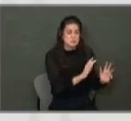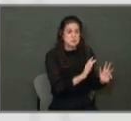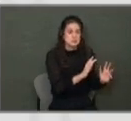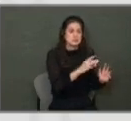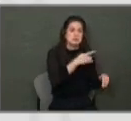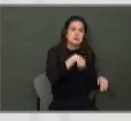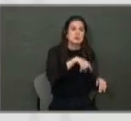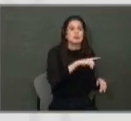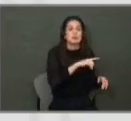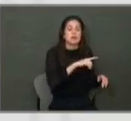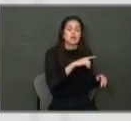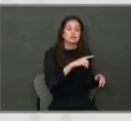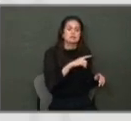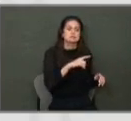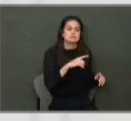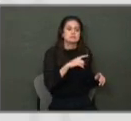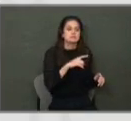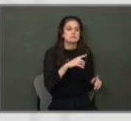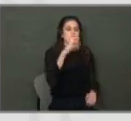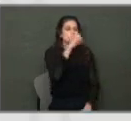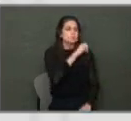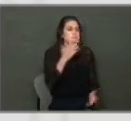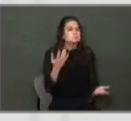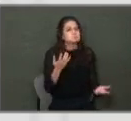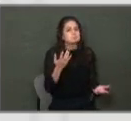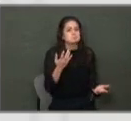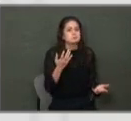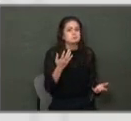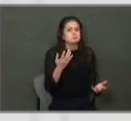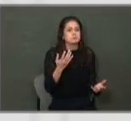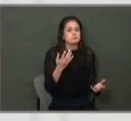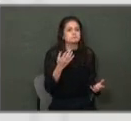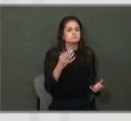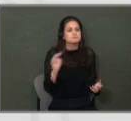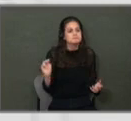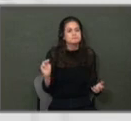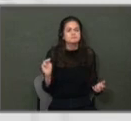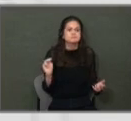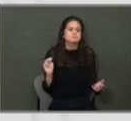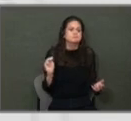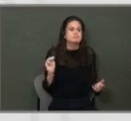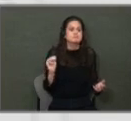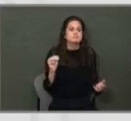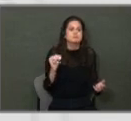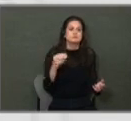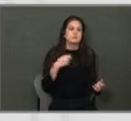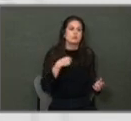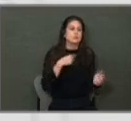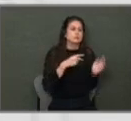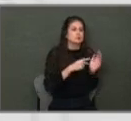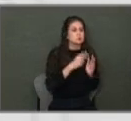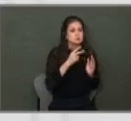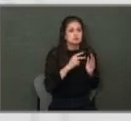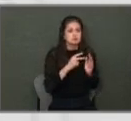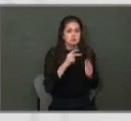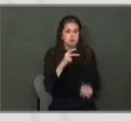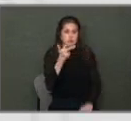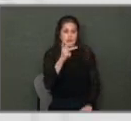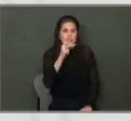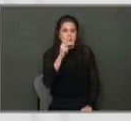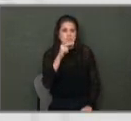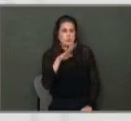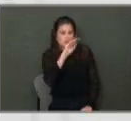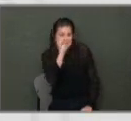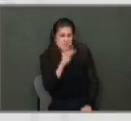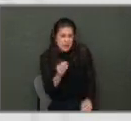We always bet that we are 2%, 3%, maybe even 4% over